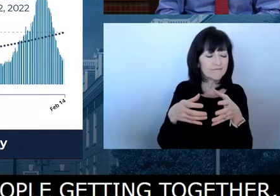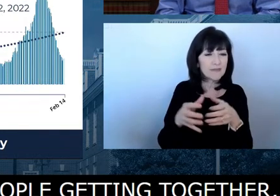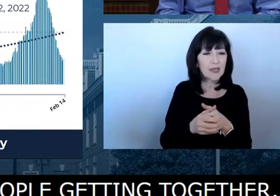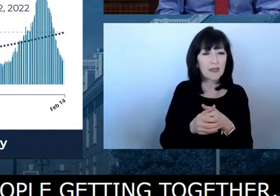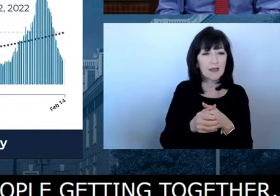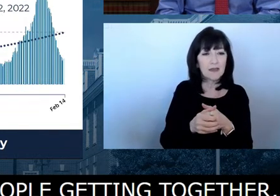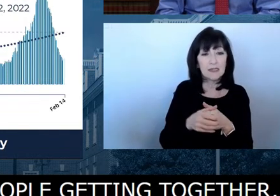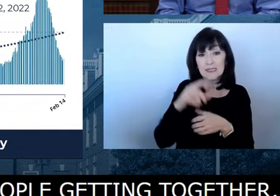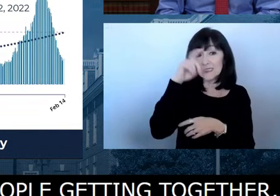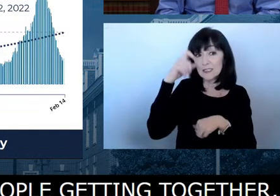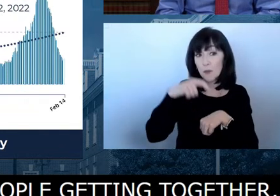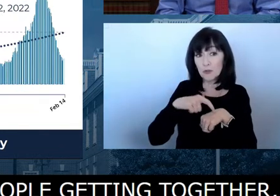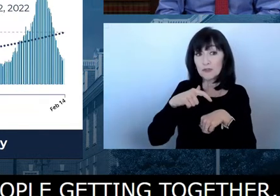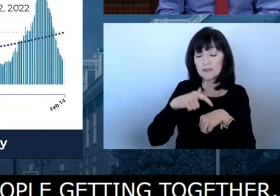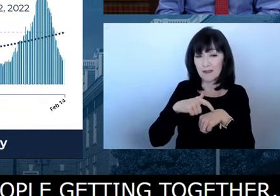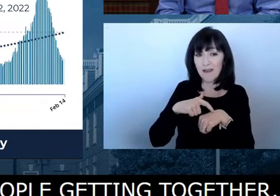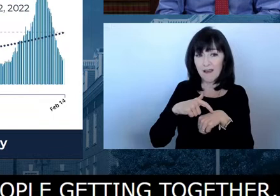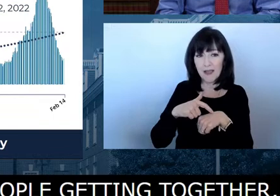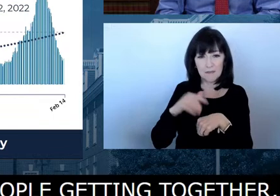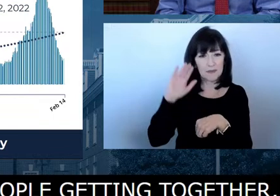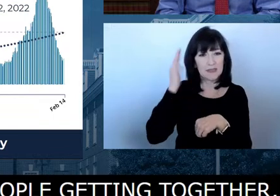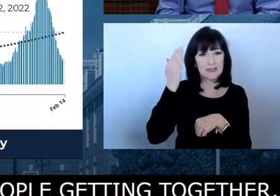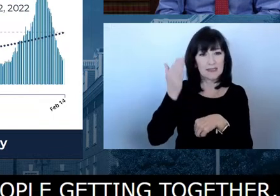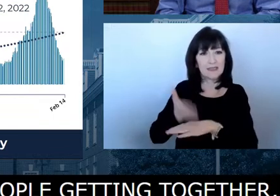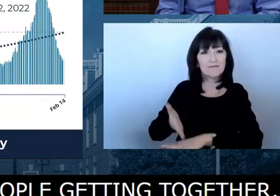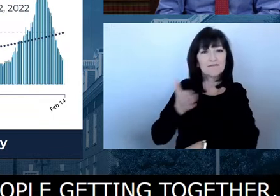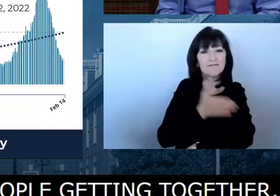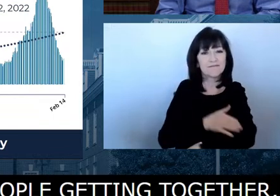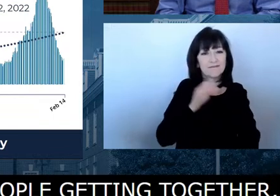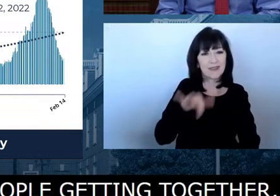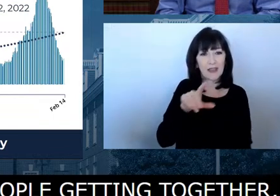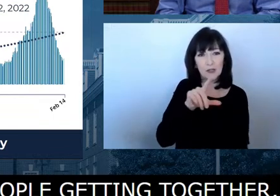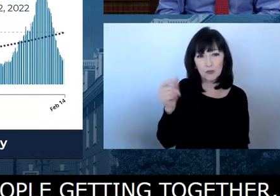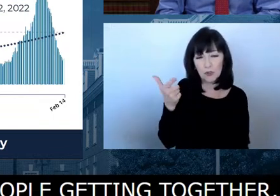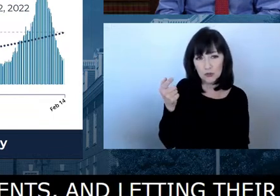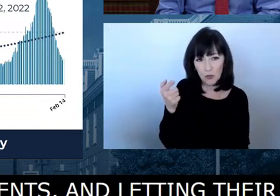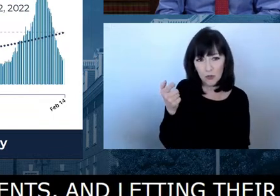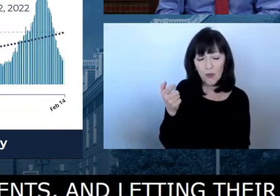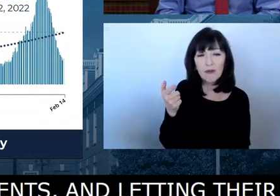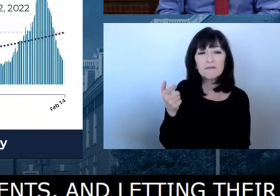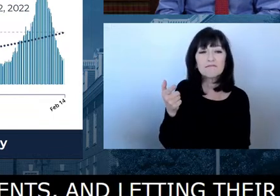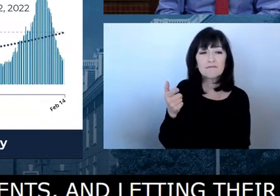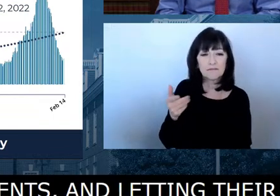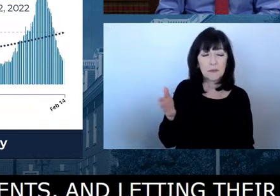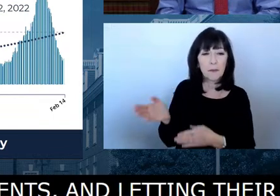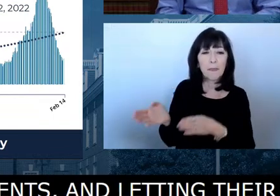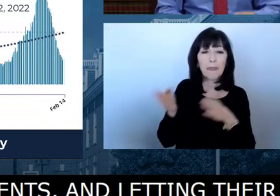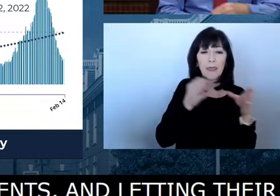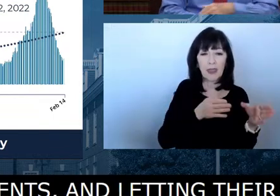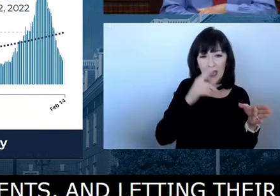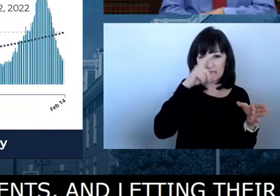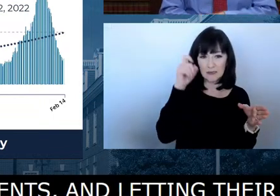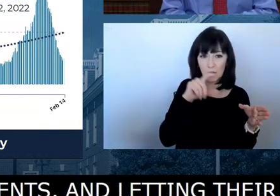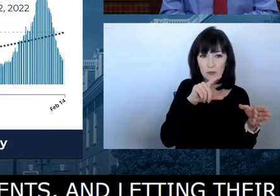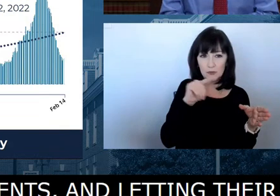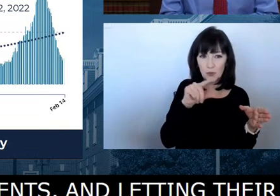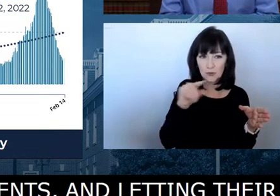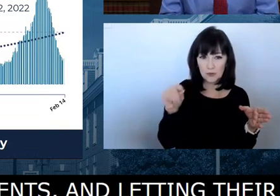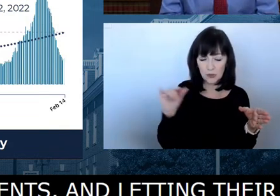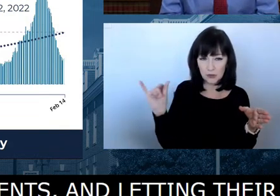first summer of 2021 and then, or first summer of 2020 and then 2021,